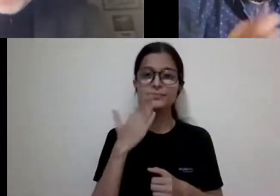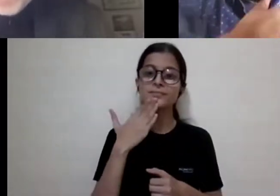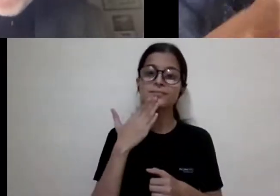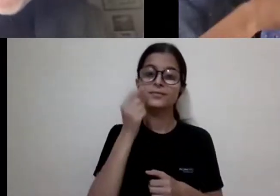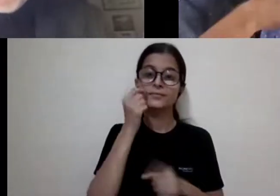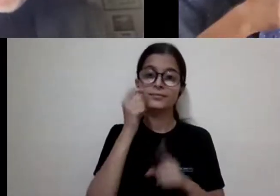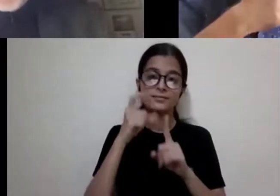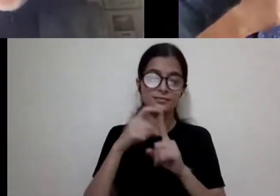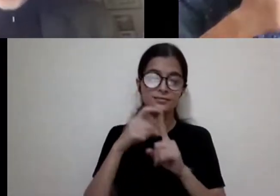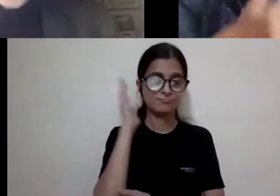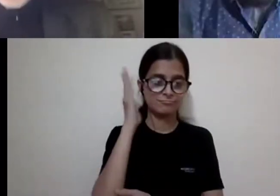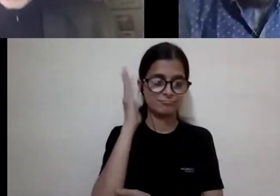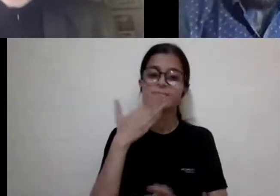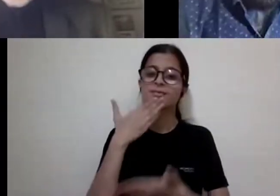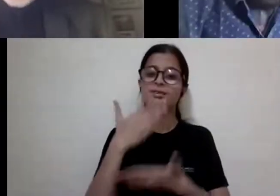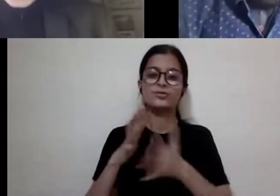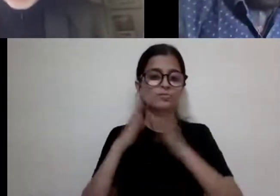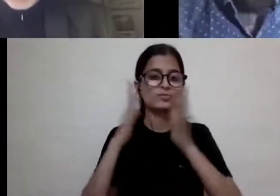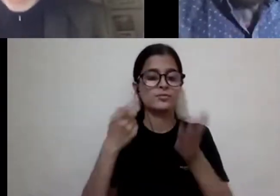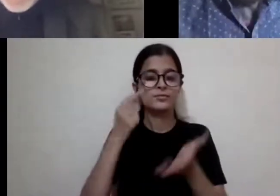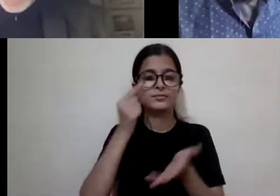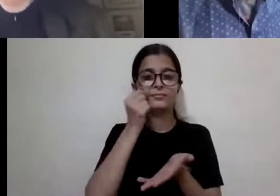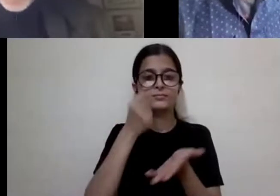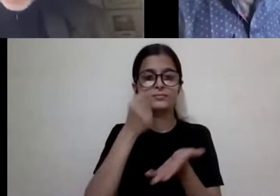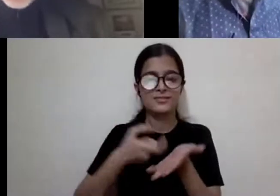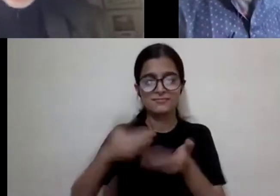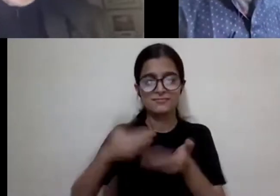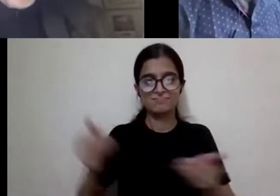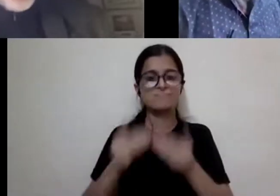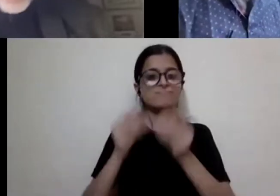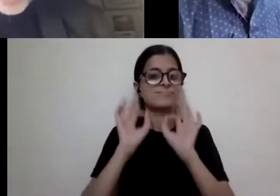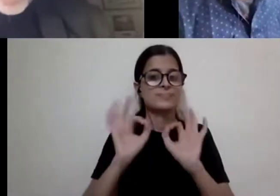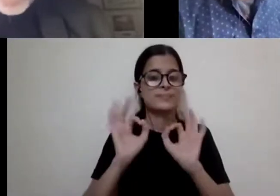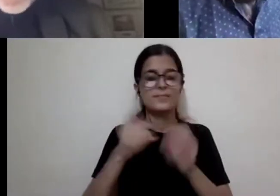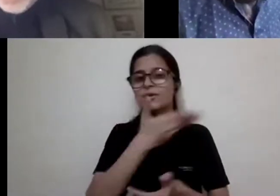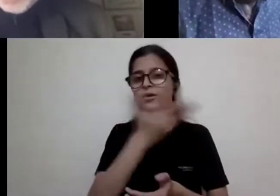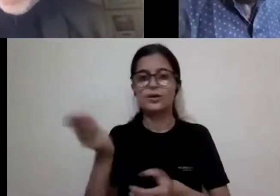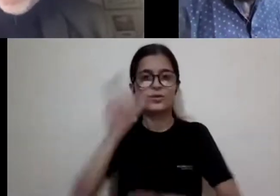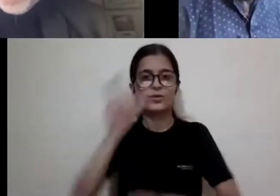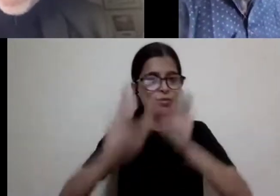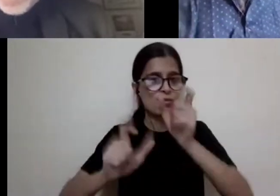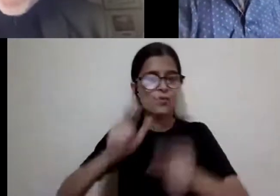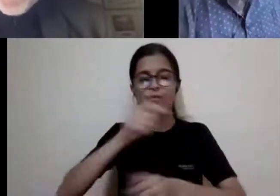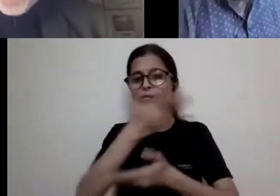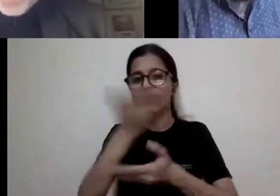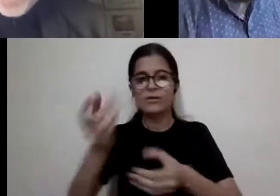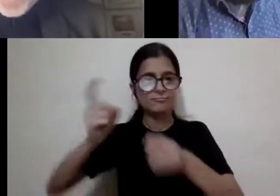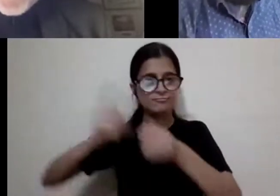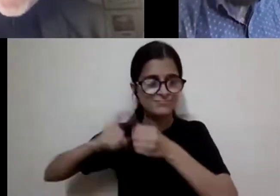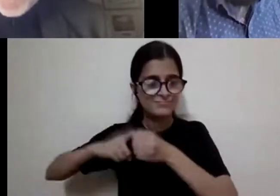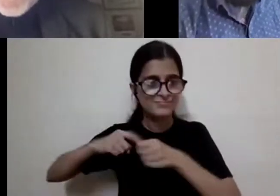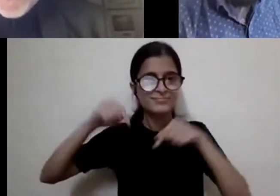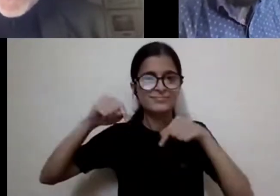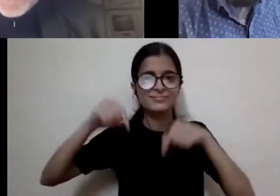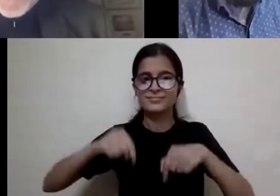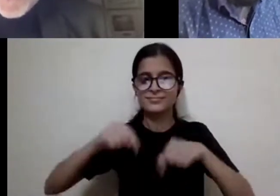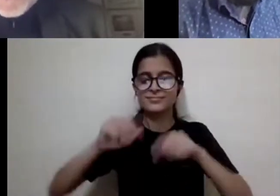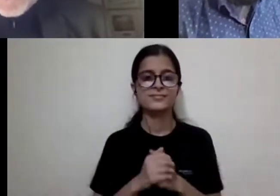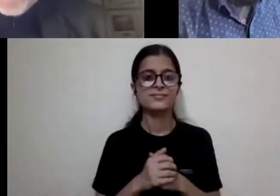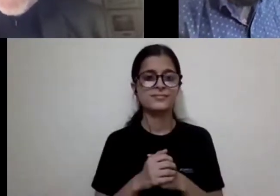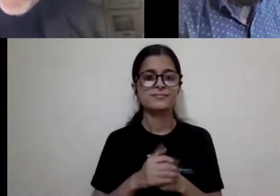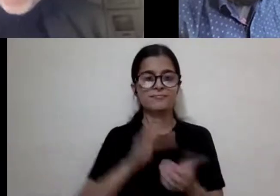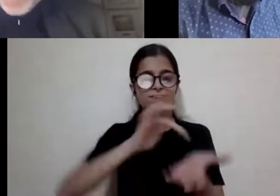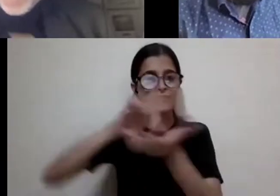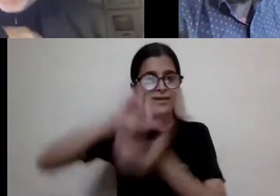Ritwik, for that very nice introduction. Thank you all for coming here from the various places in